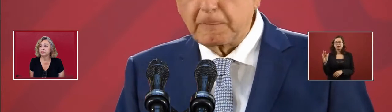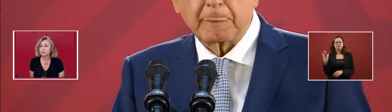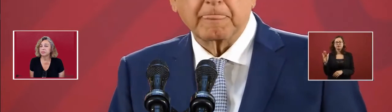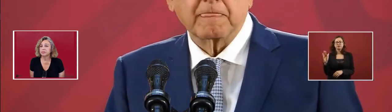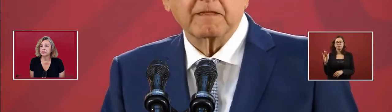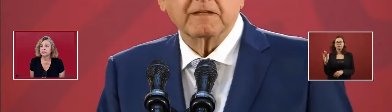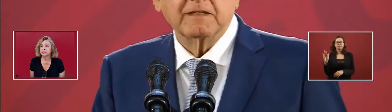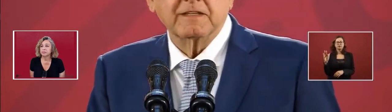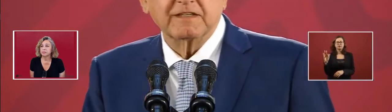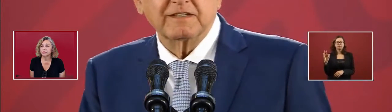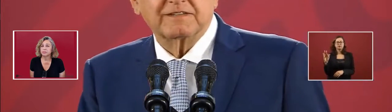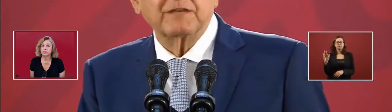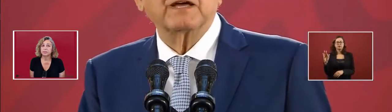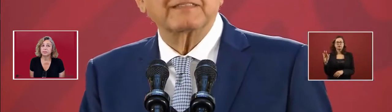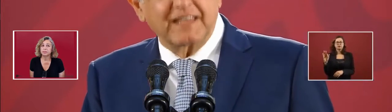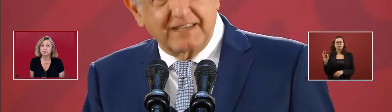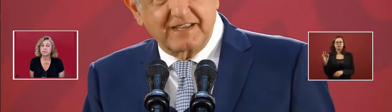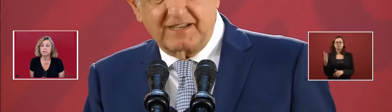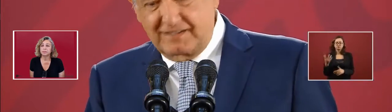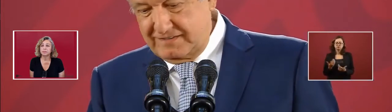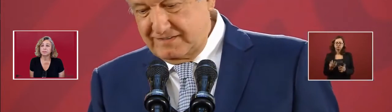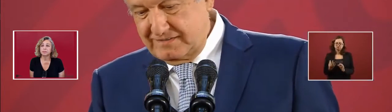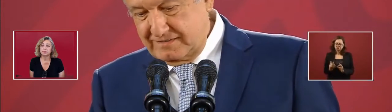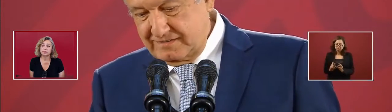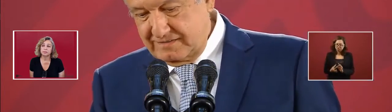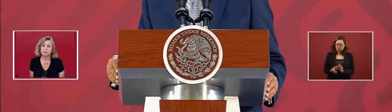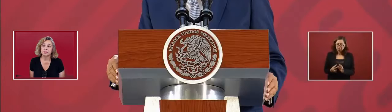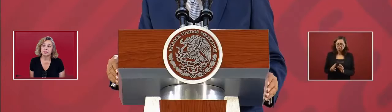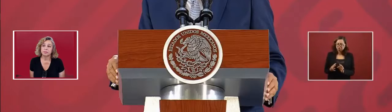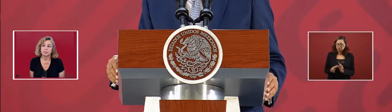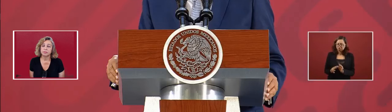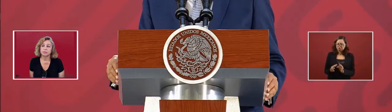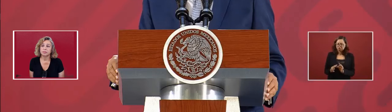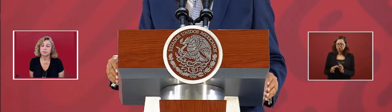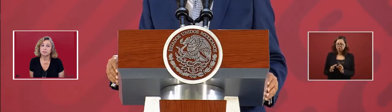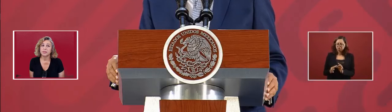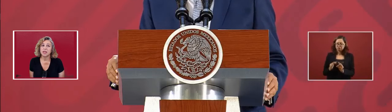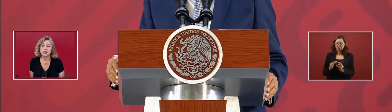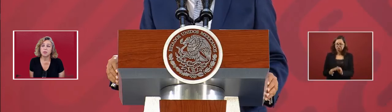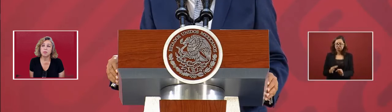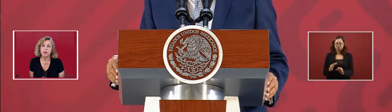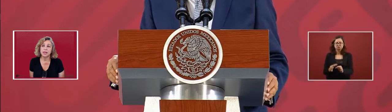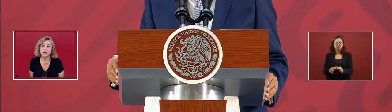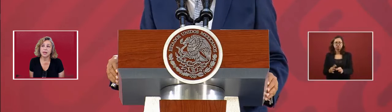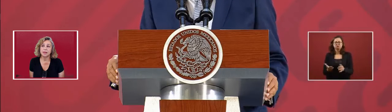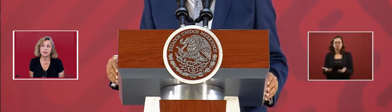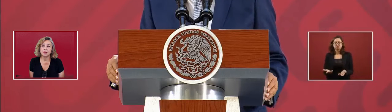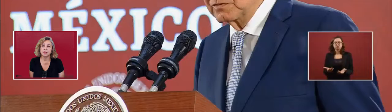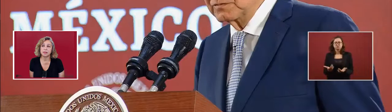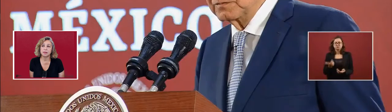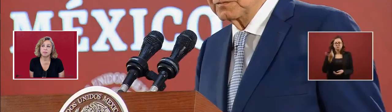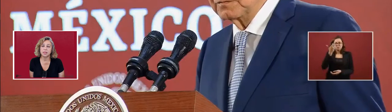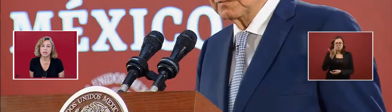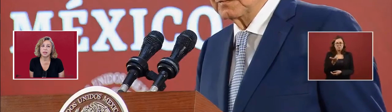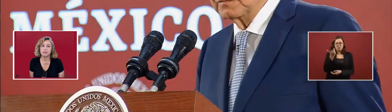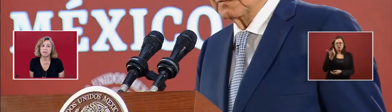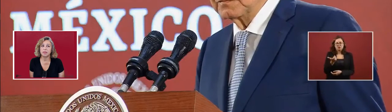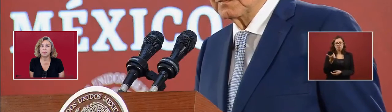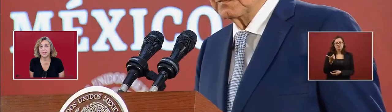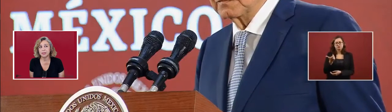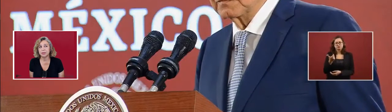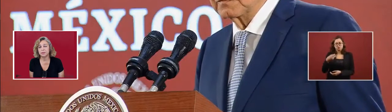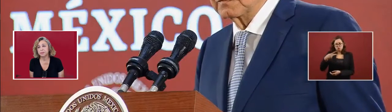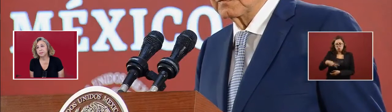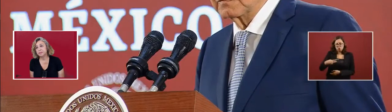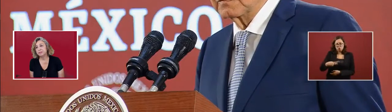we maintain the stability of